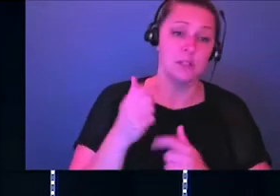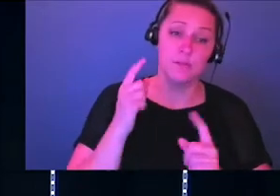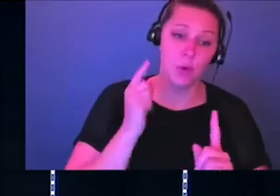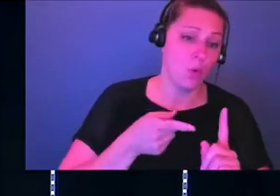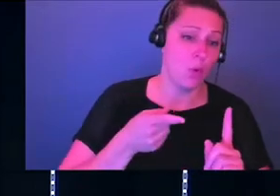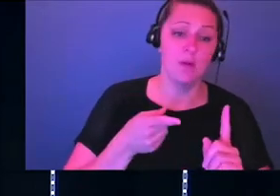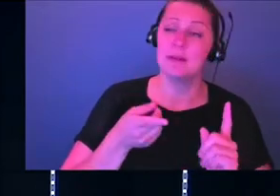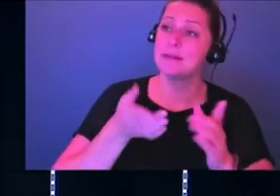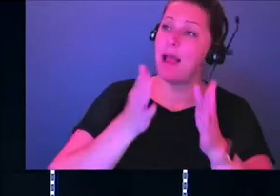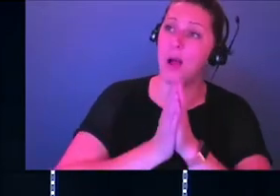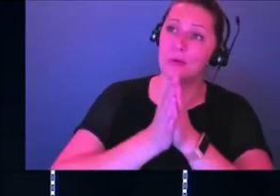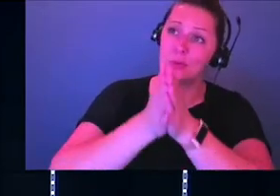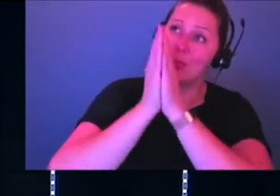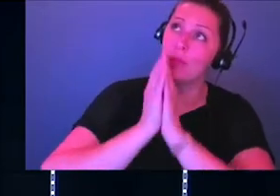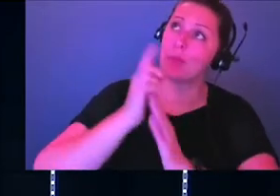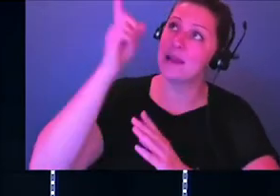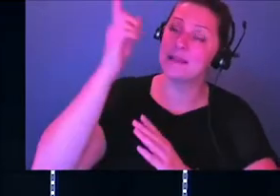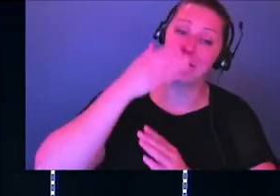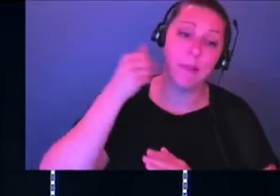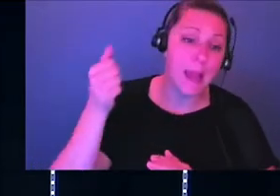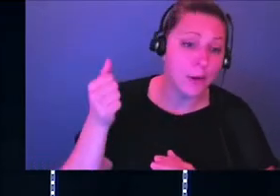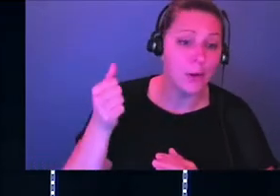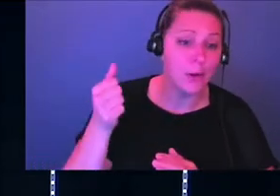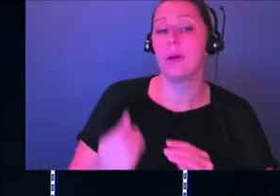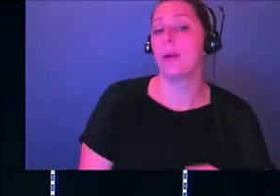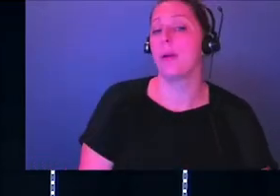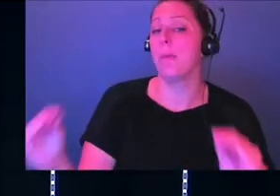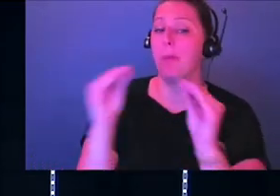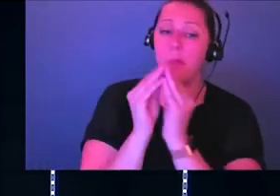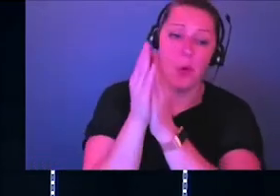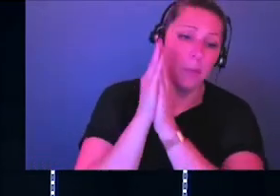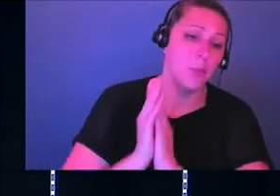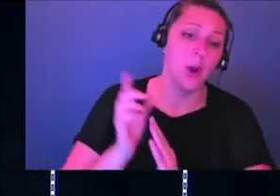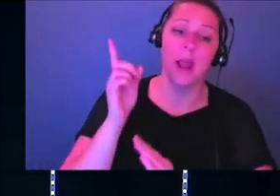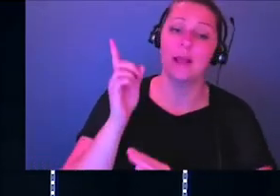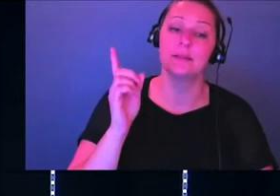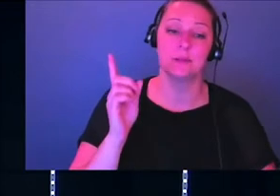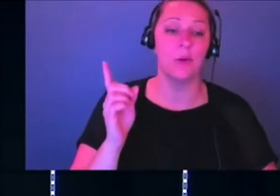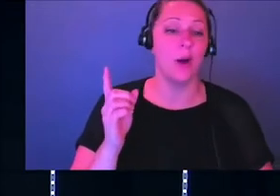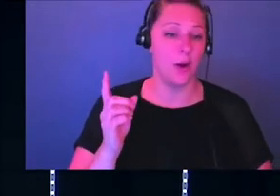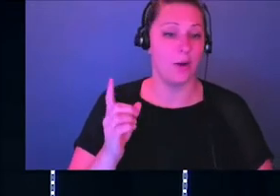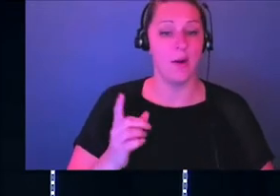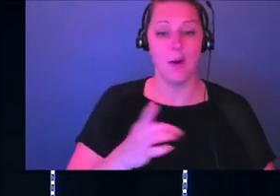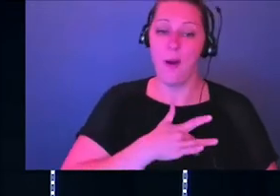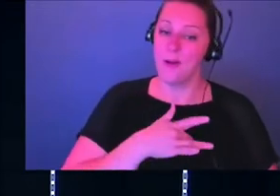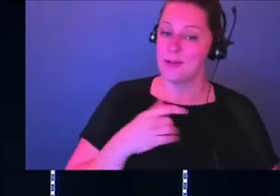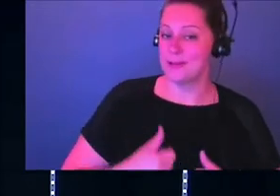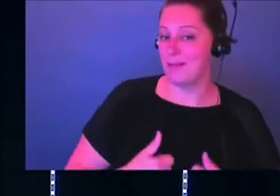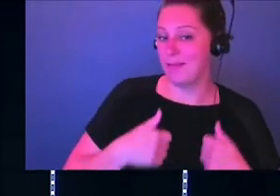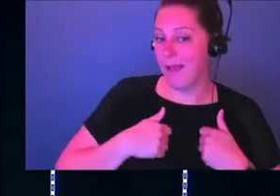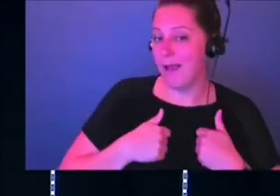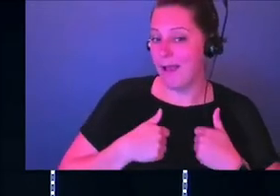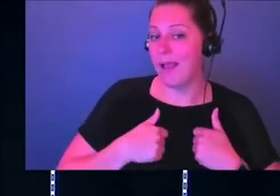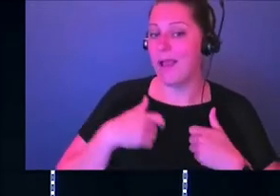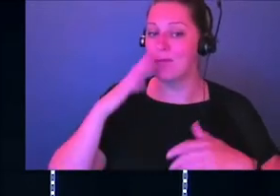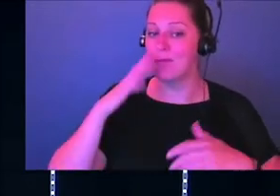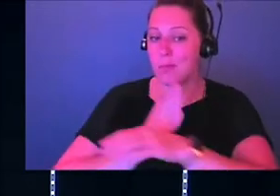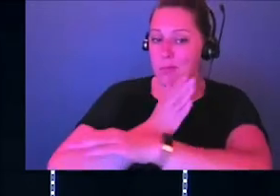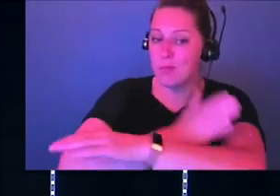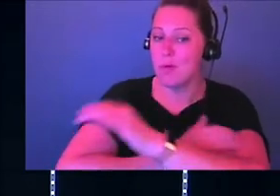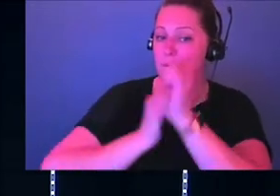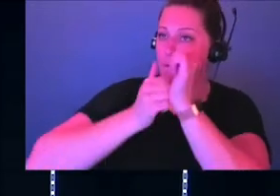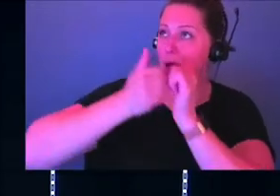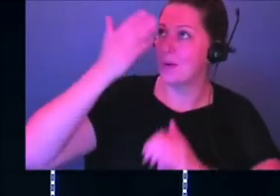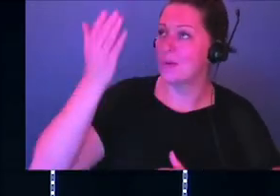God more praise, give God better praise that he deserves so that he can do more in our hearts and our lives. And so we can become the people that he has called us to be.